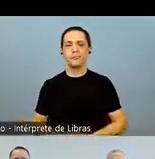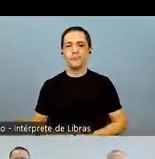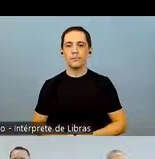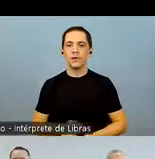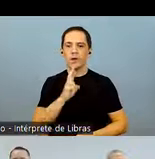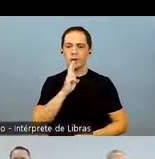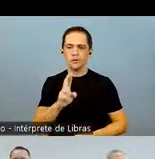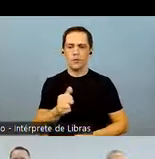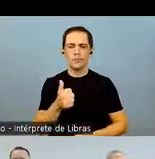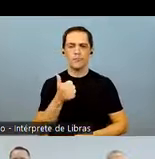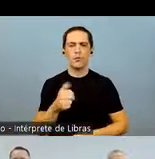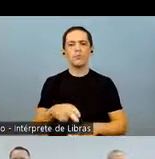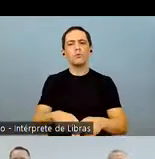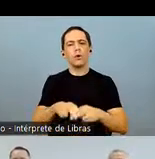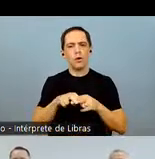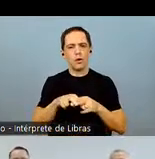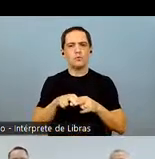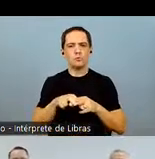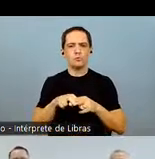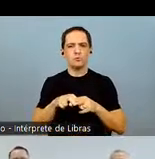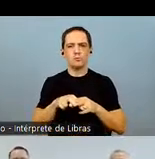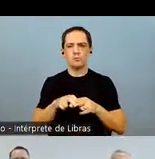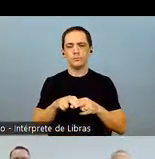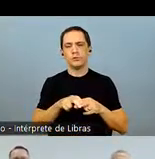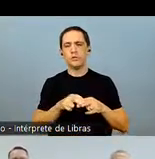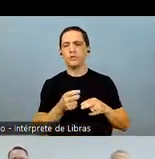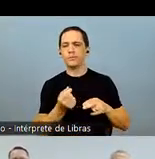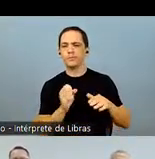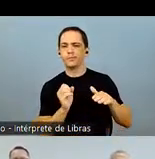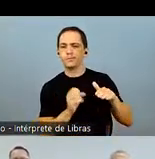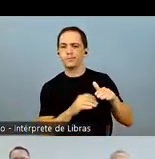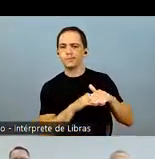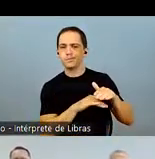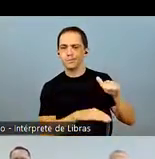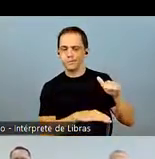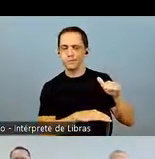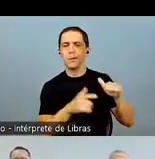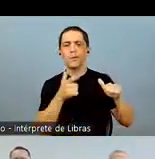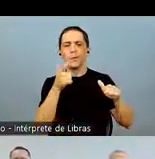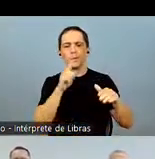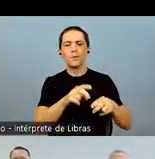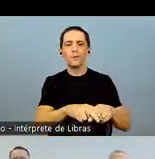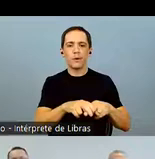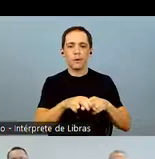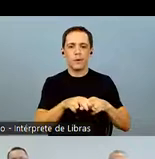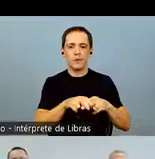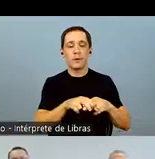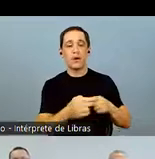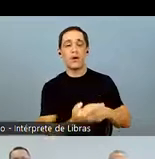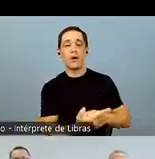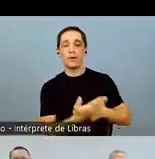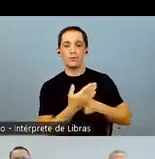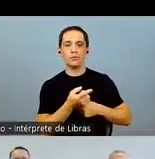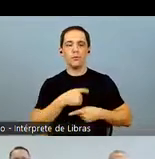go now to slide 12. The good results of the company in recent years with strong free